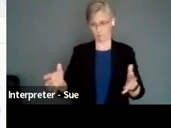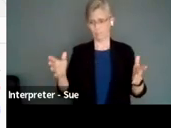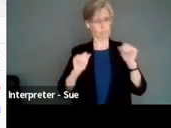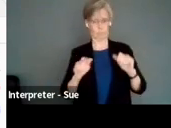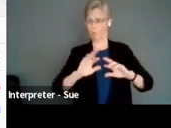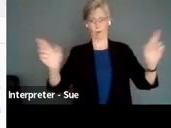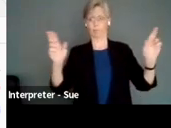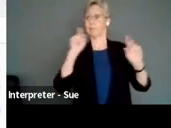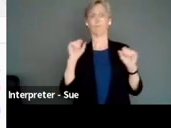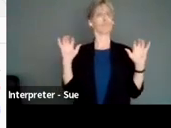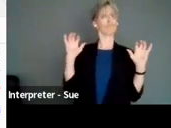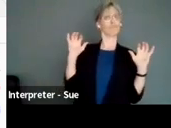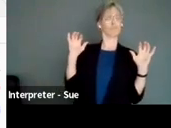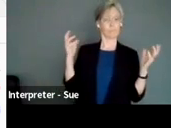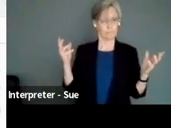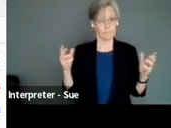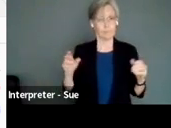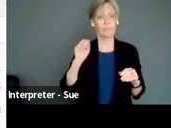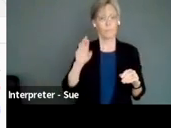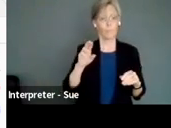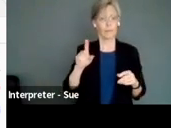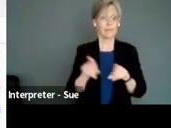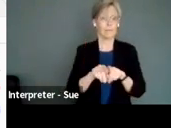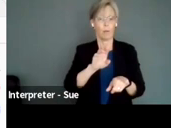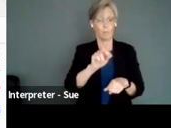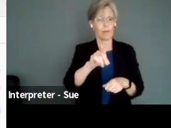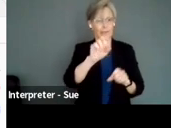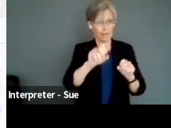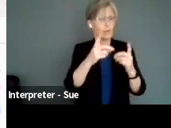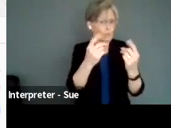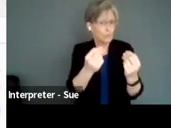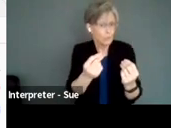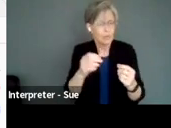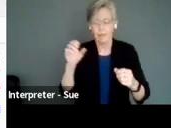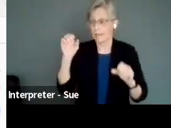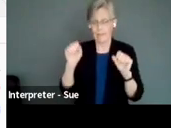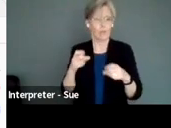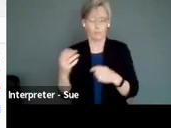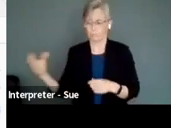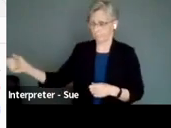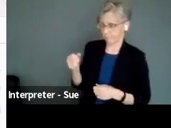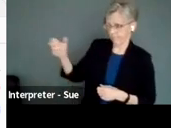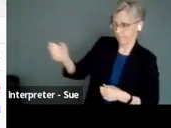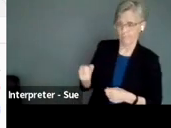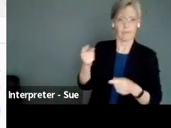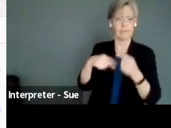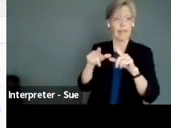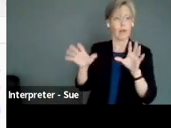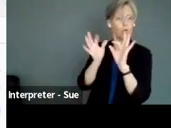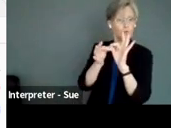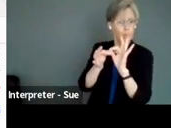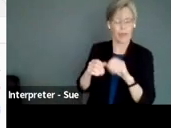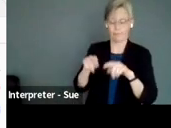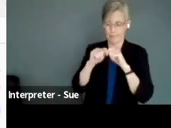to the deaf, or you can engage as Brad has done for us today. Thankfully, you can engage sign language interpreters, they come in